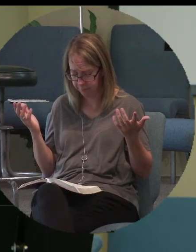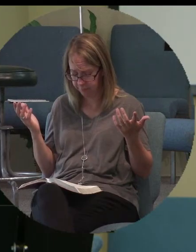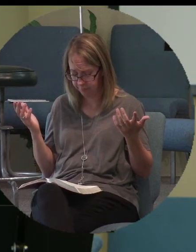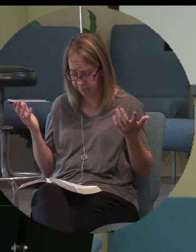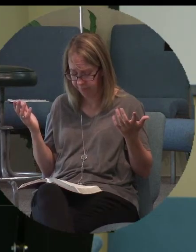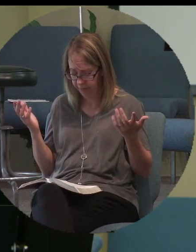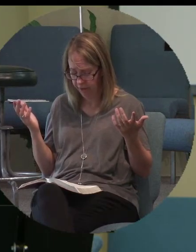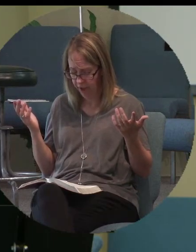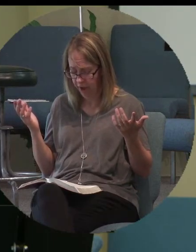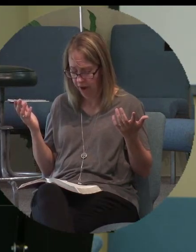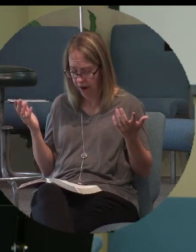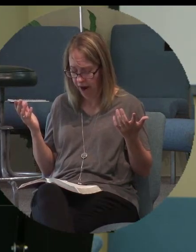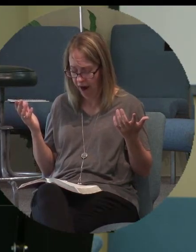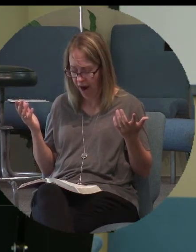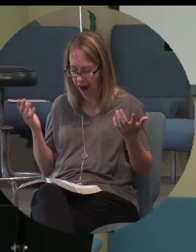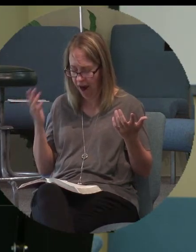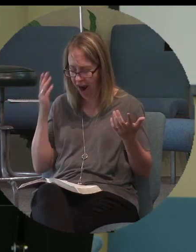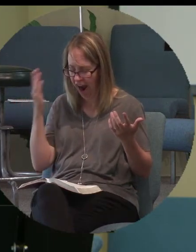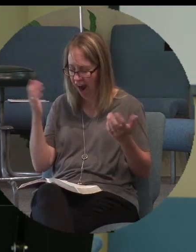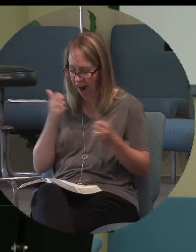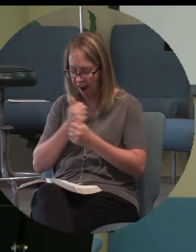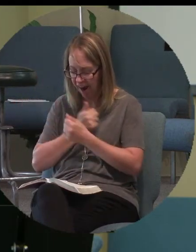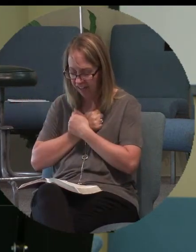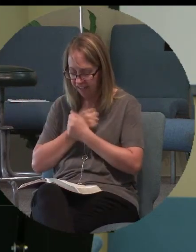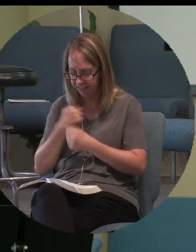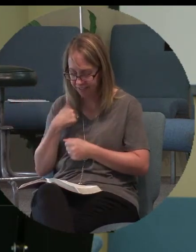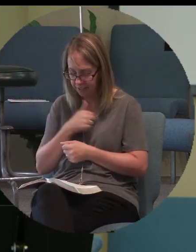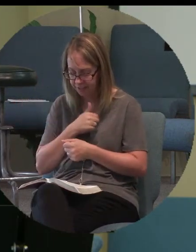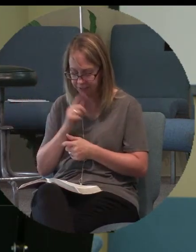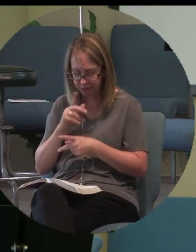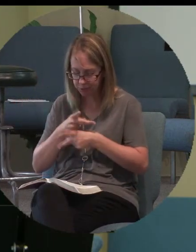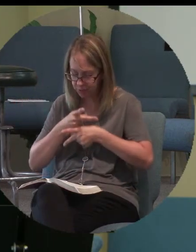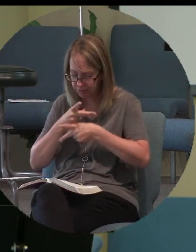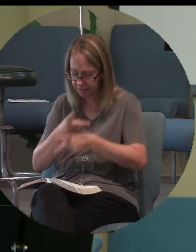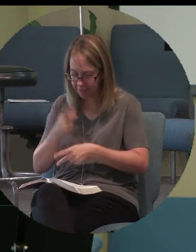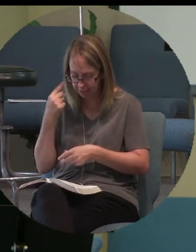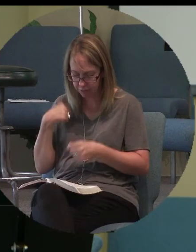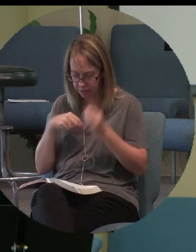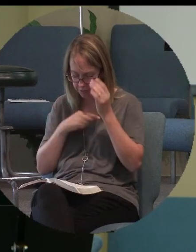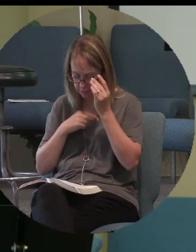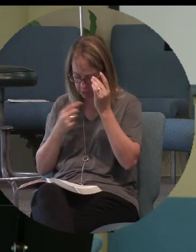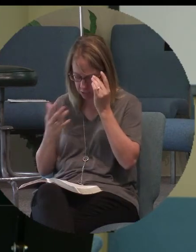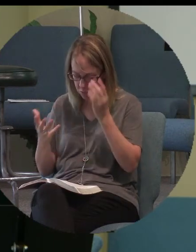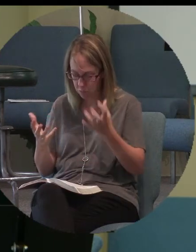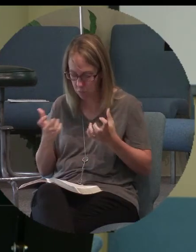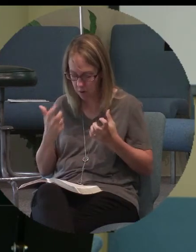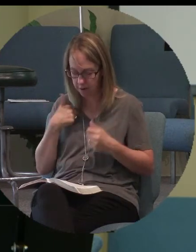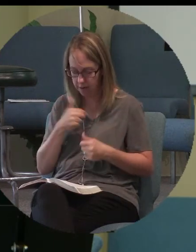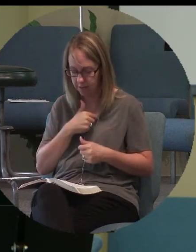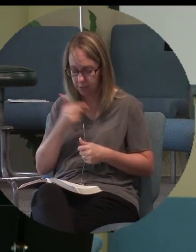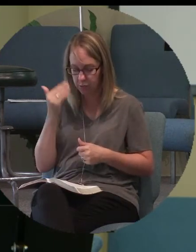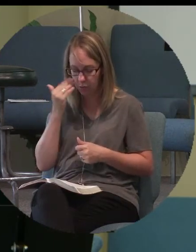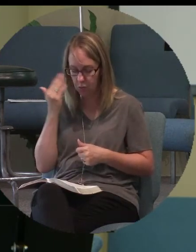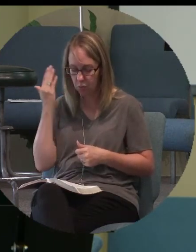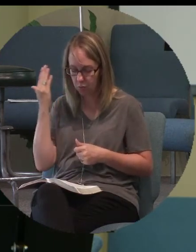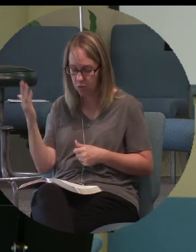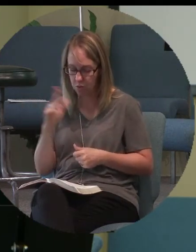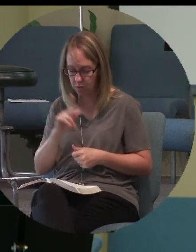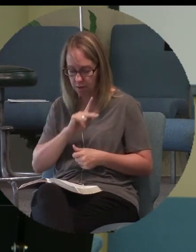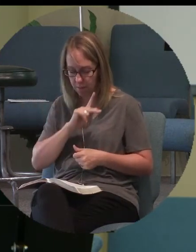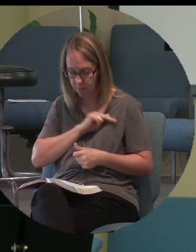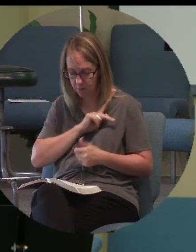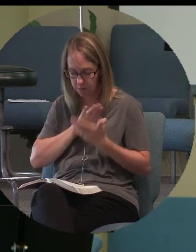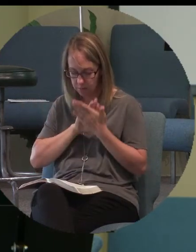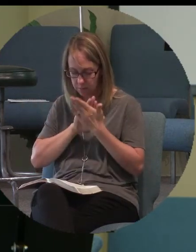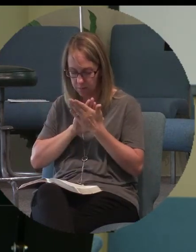and that you love us and that you care for us and that you desire for us to know you in a personal and